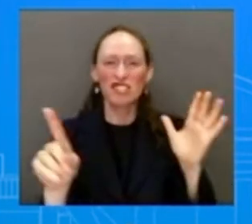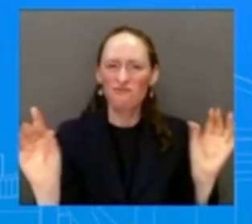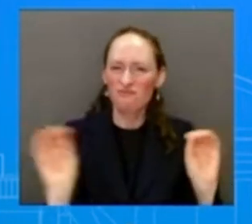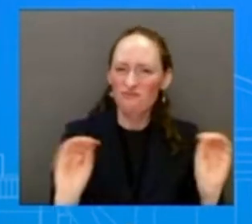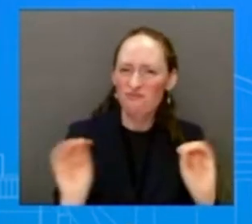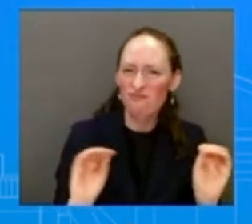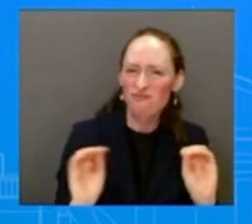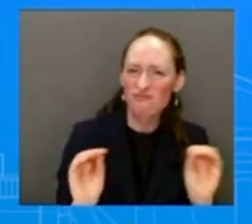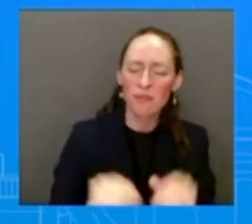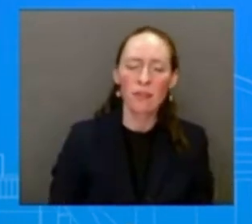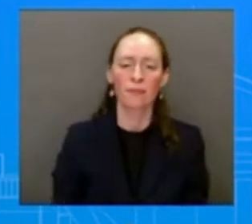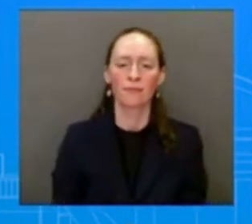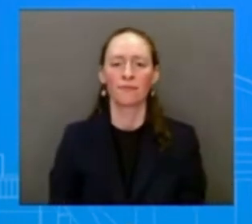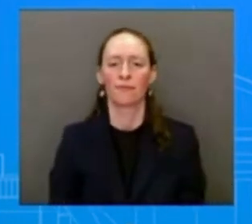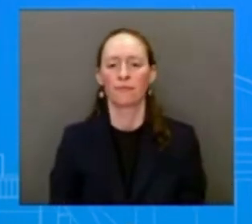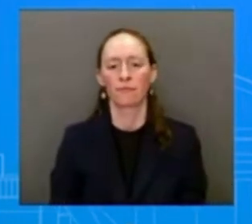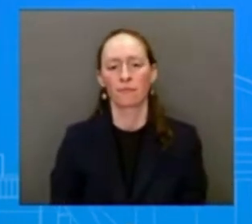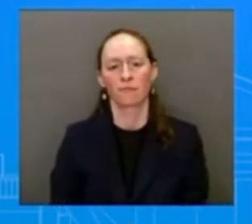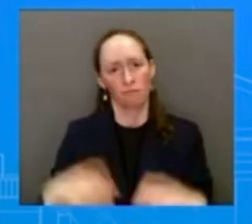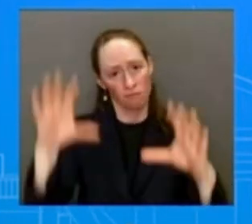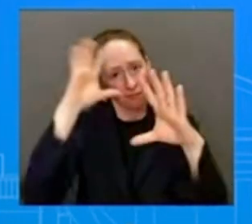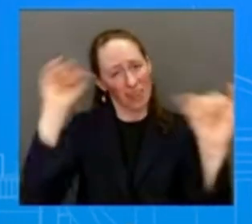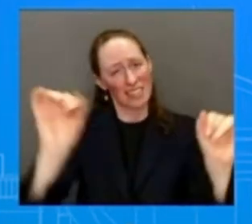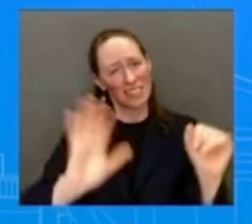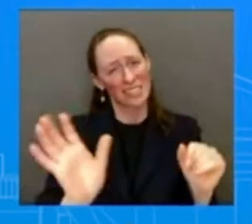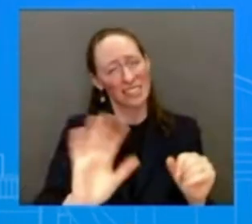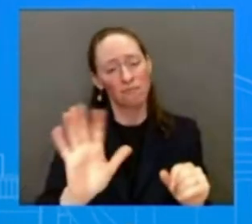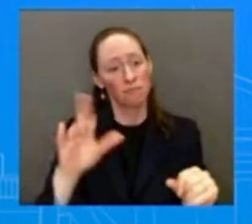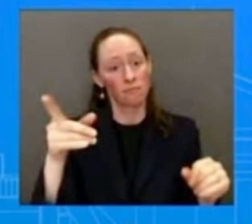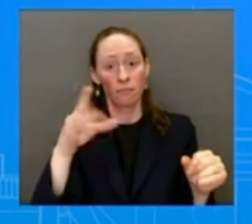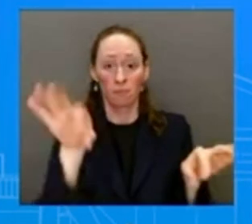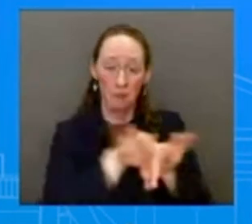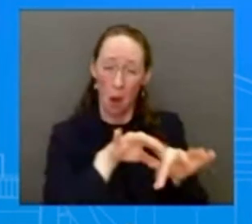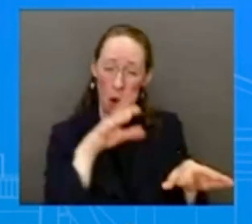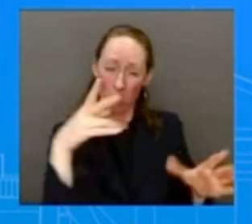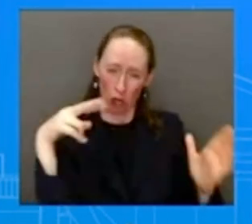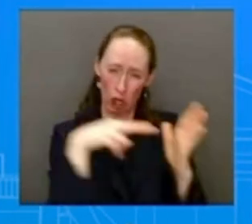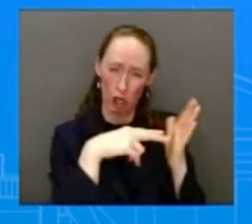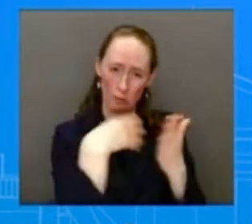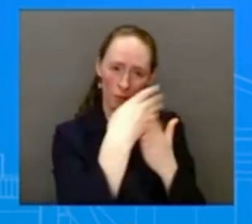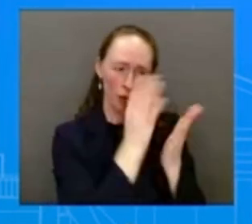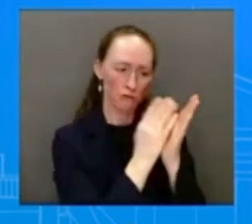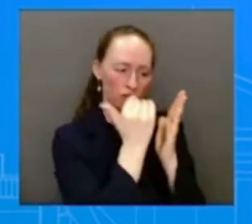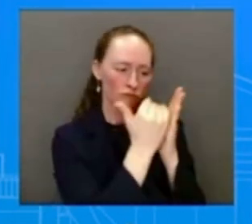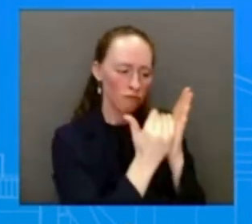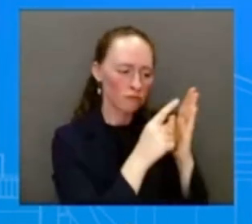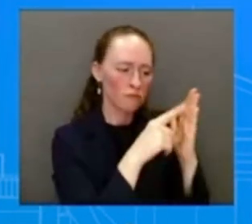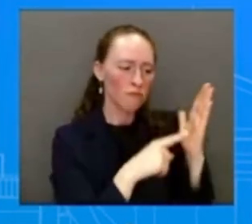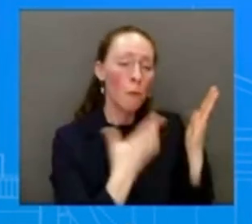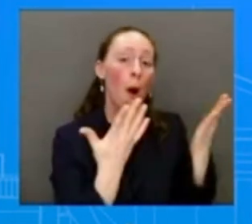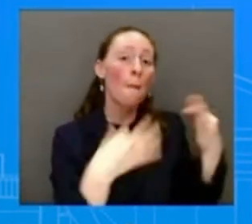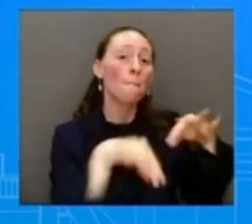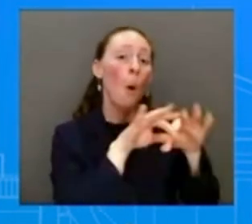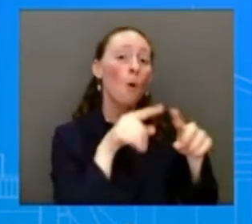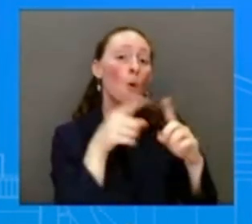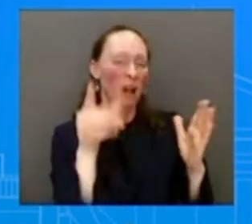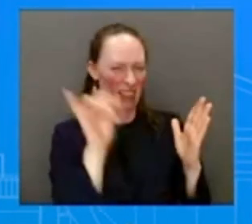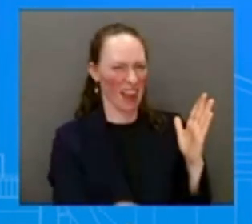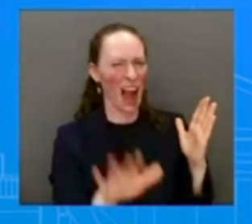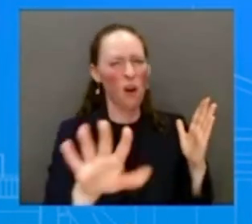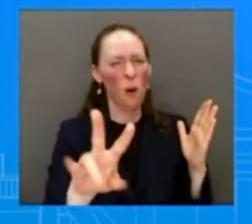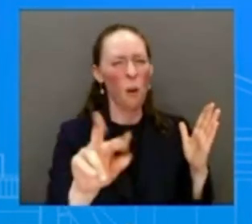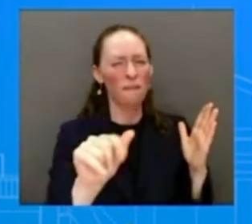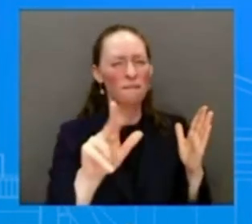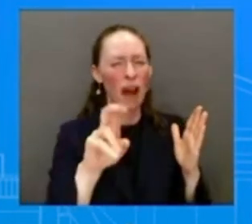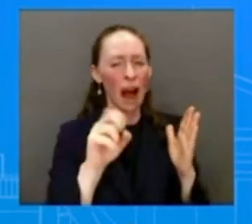for working people and families with children by almost 800 billion dollars, and it pays for that by asking the super wealthy and